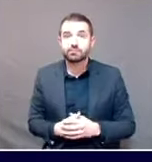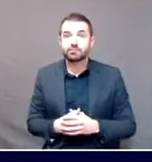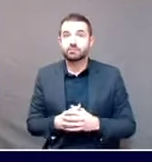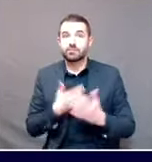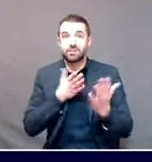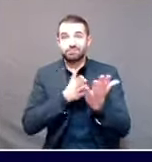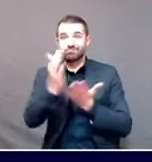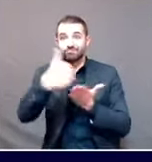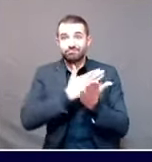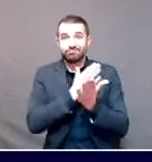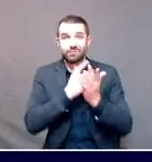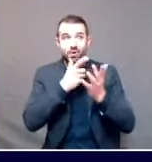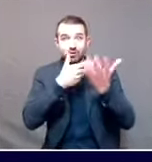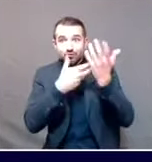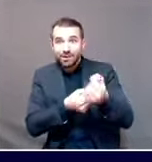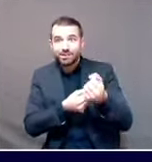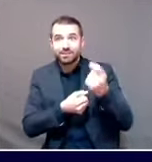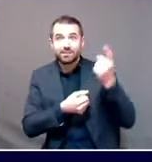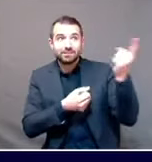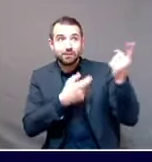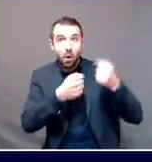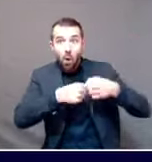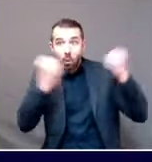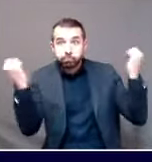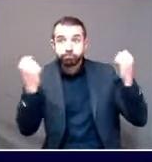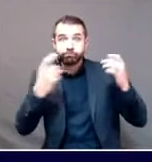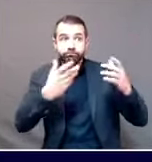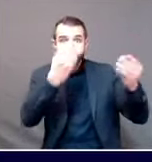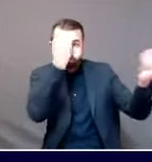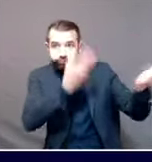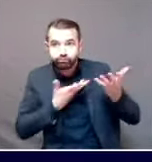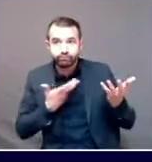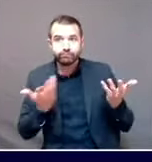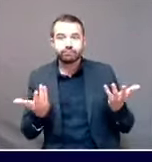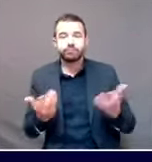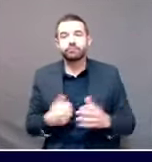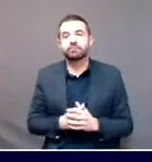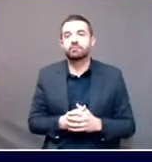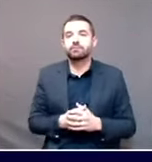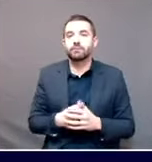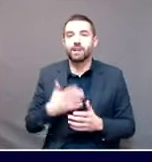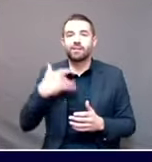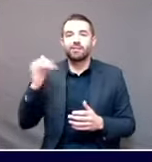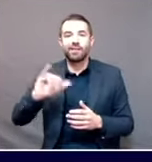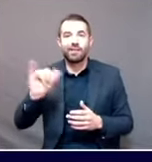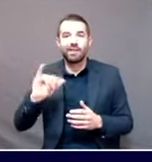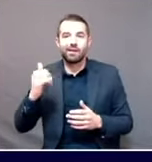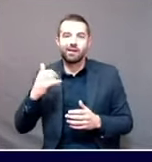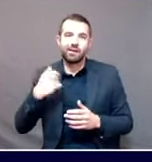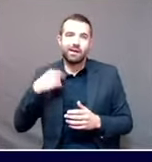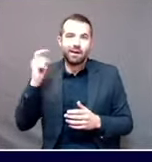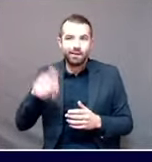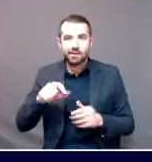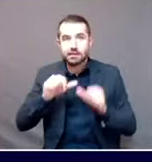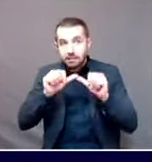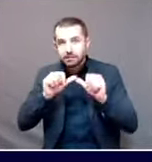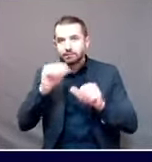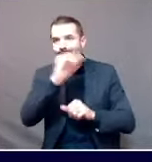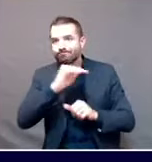questions and making sure we are following up, sometimes with the assistance of our delegation, sometimes directly